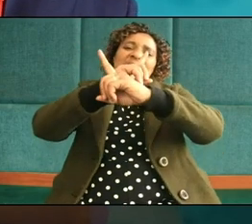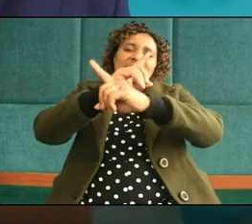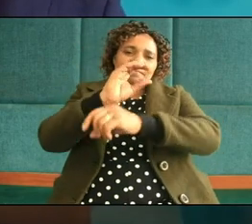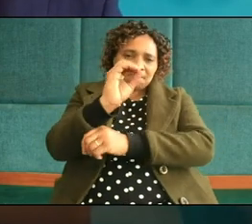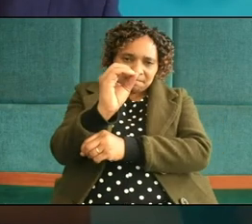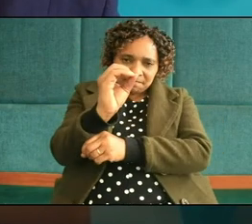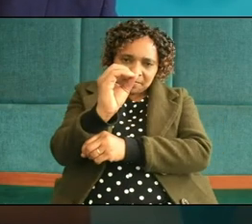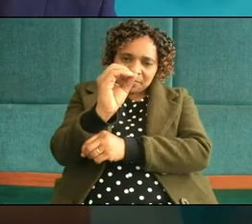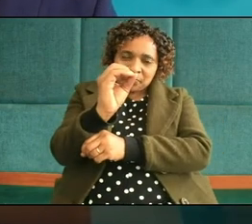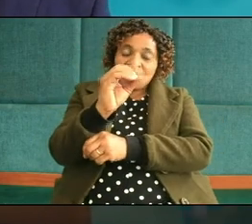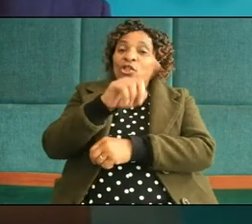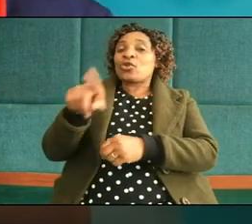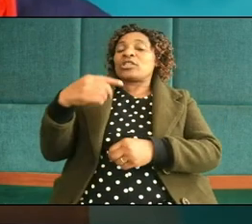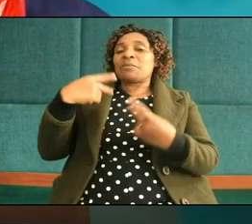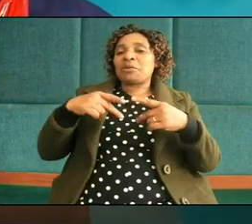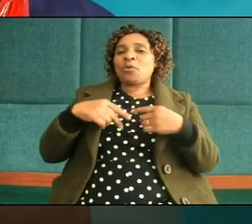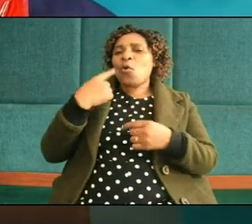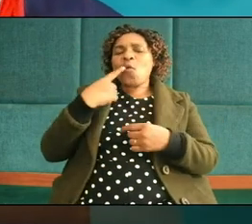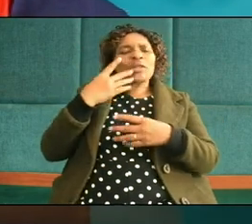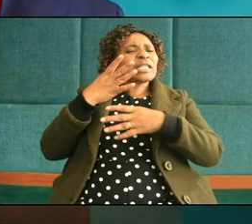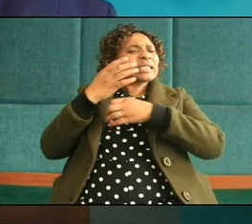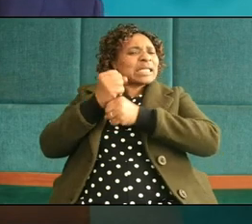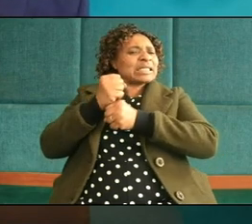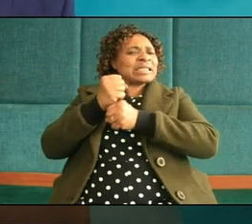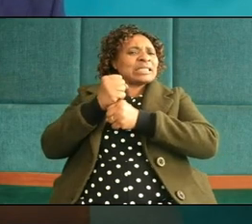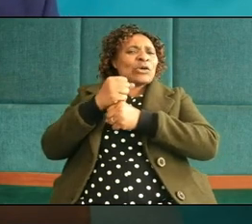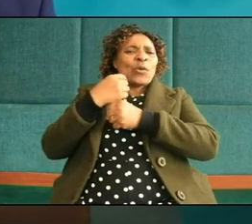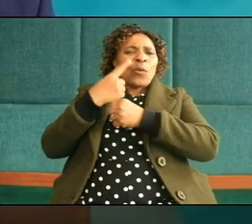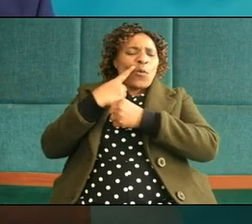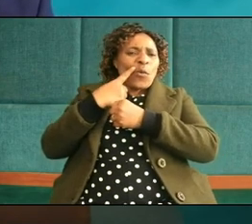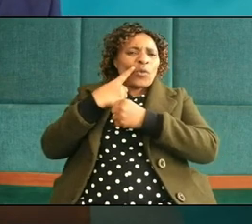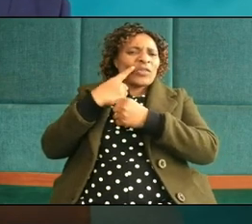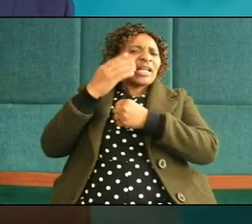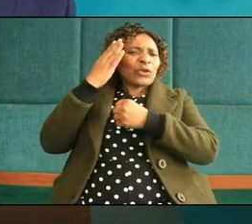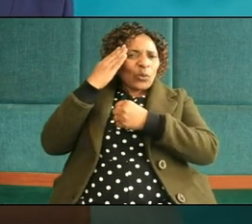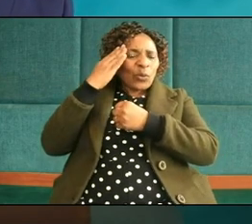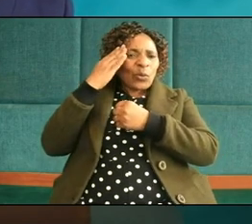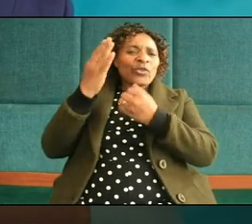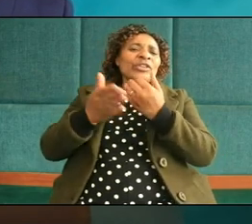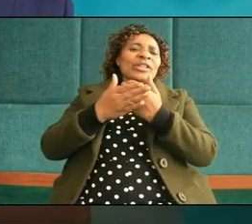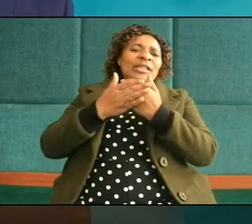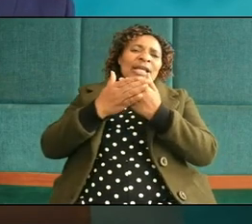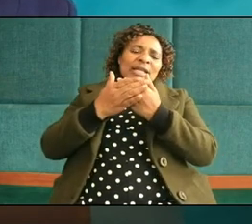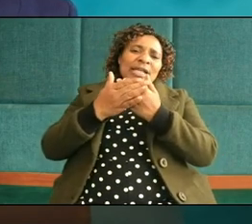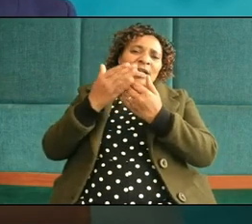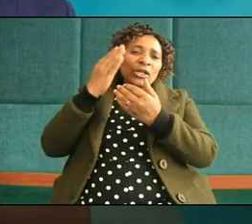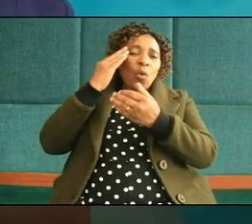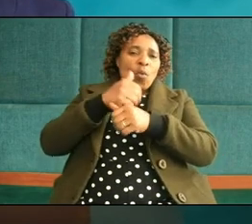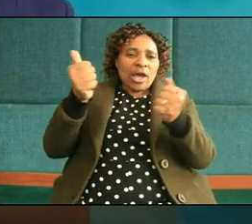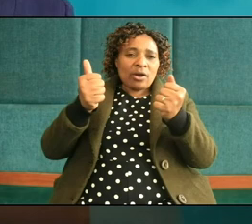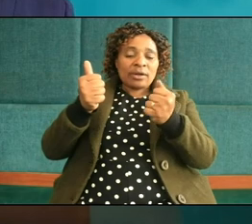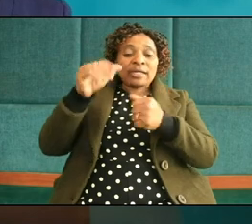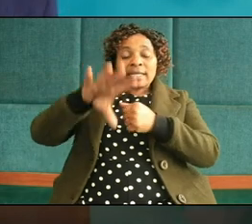and those people whom they trust whom they have faith are taking advantage of their